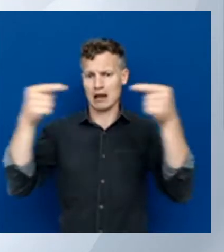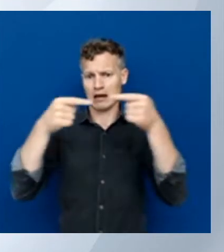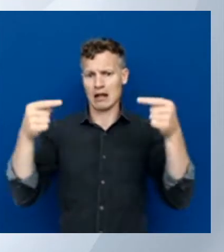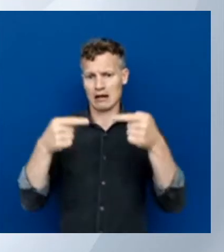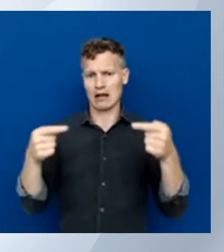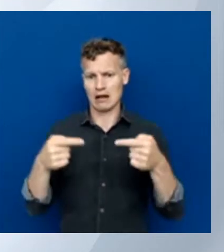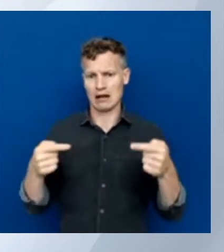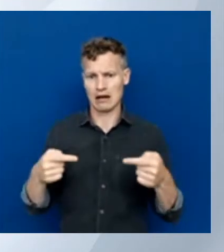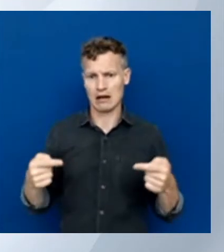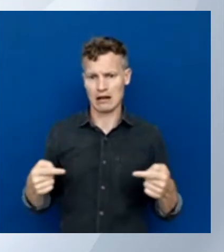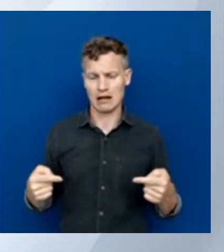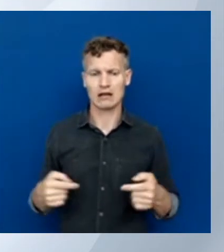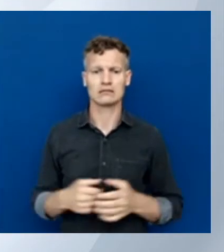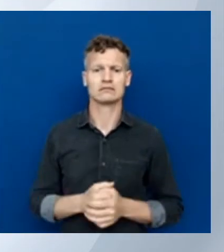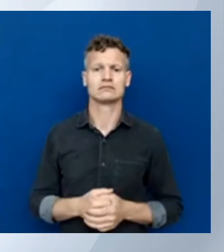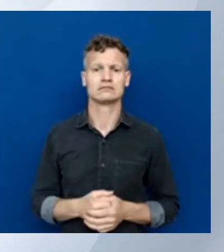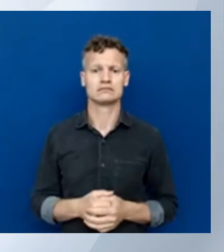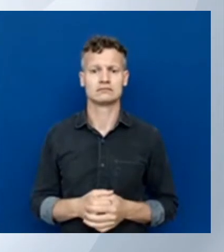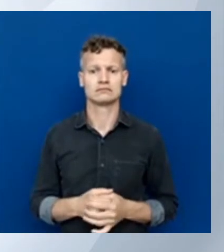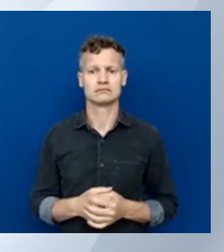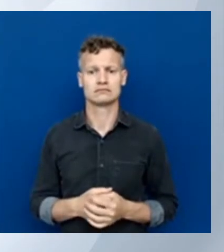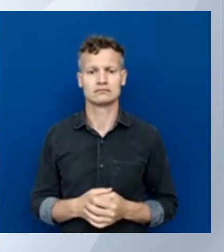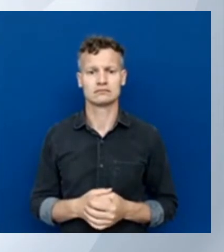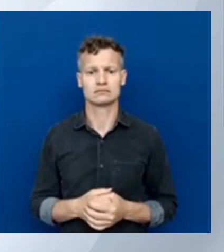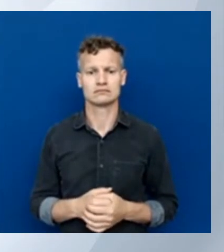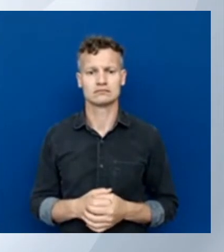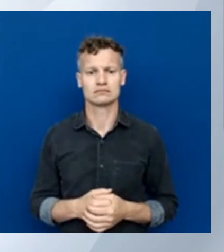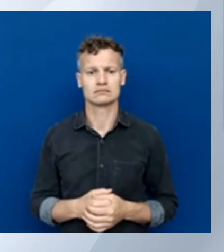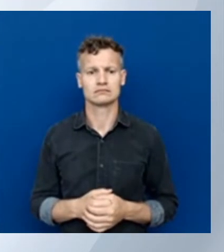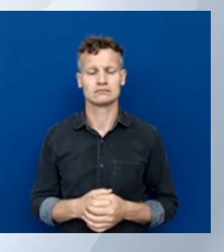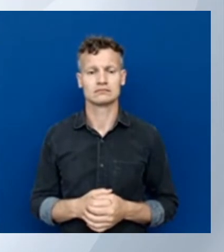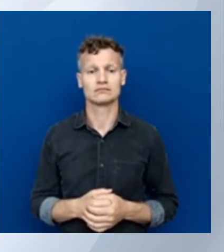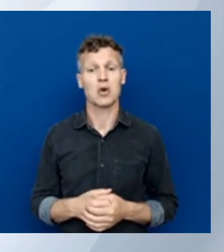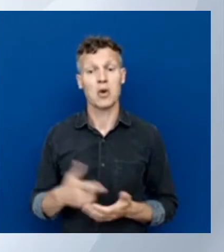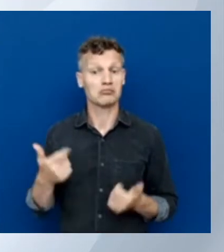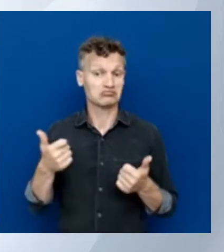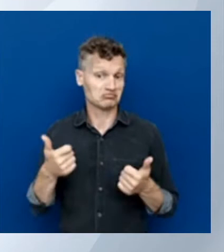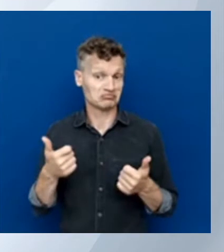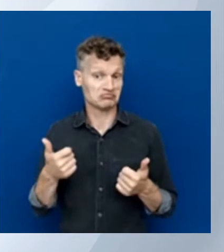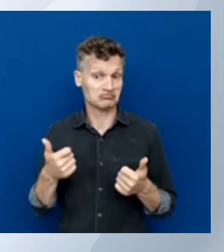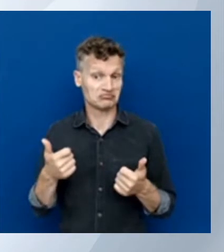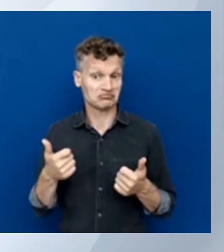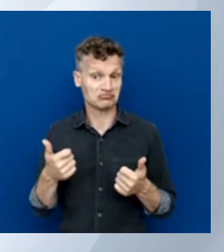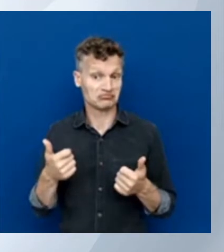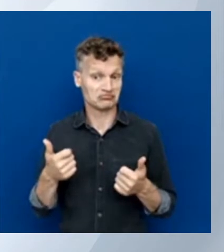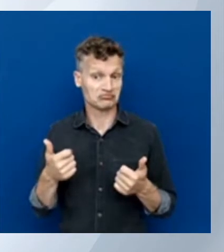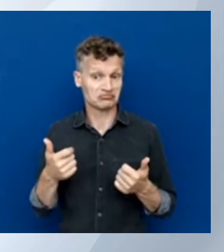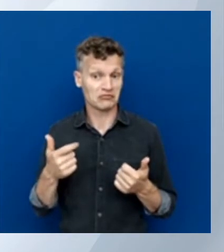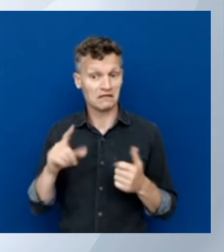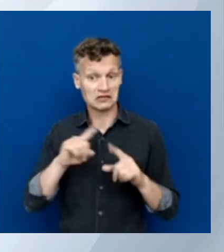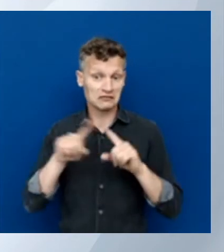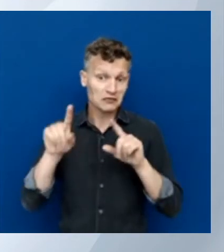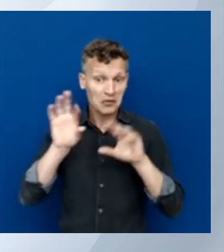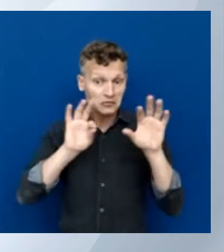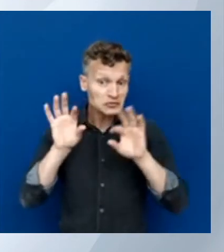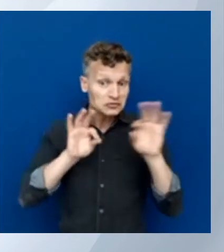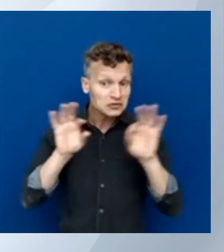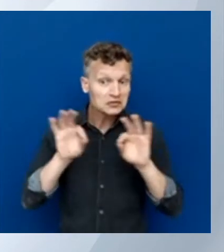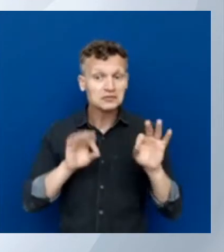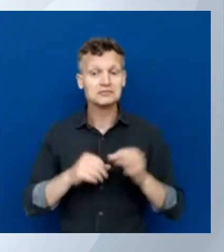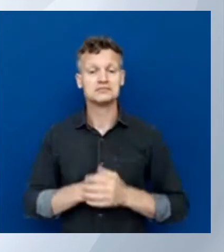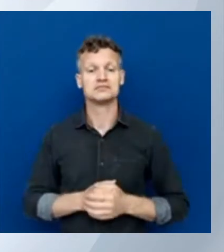So that's pretty neat, all those options that you have. And here we can see we have the AZ module,